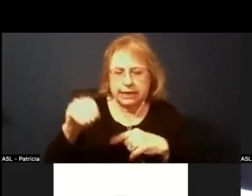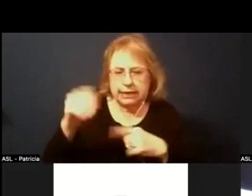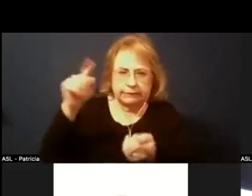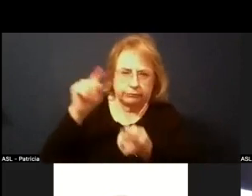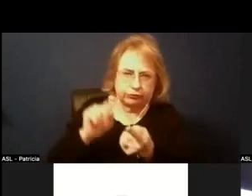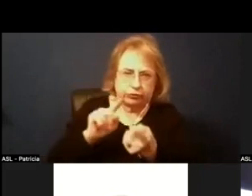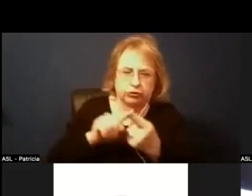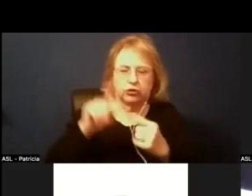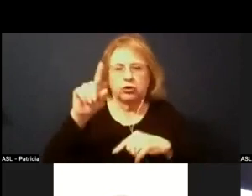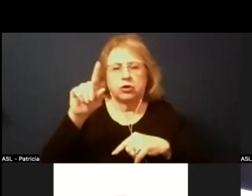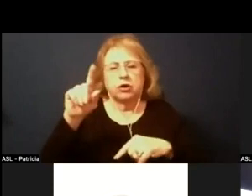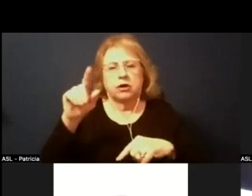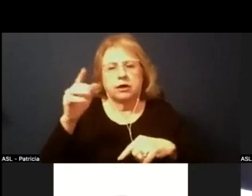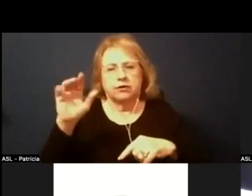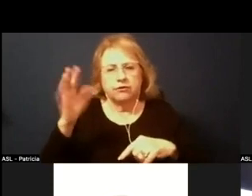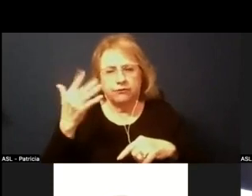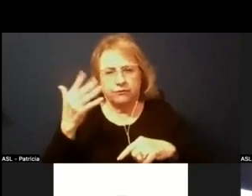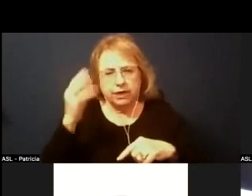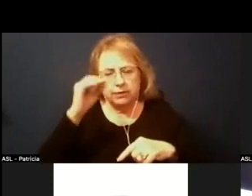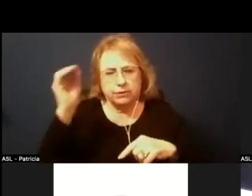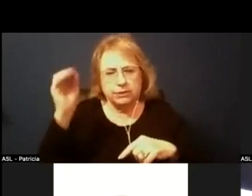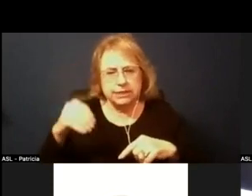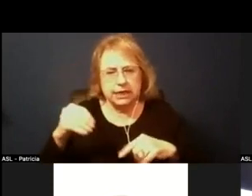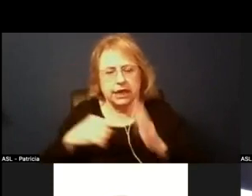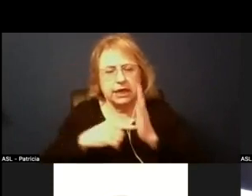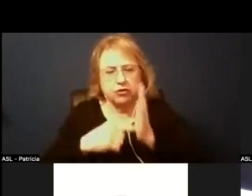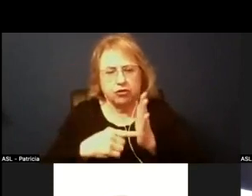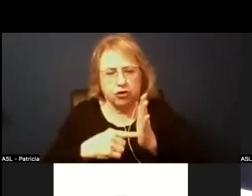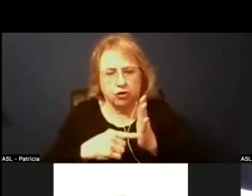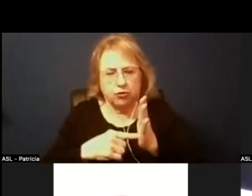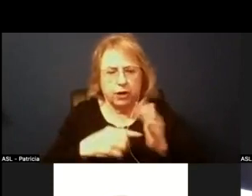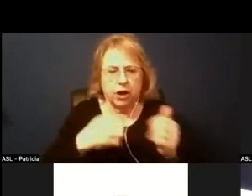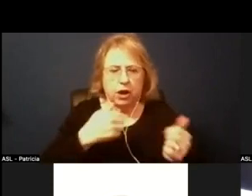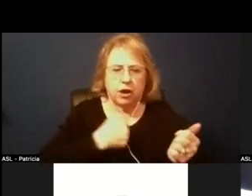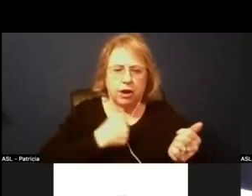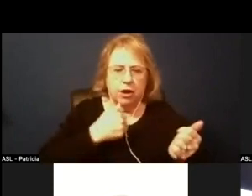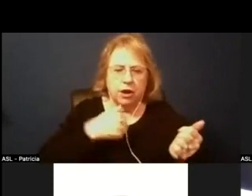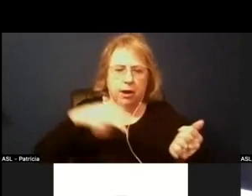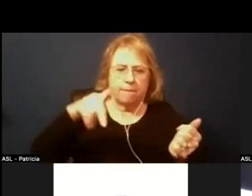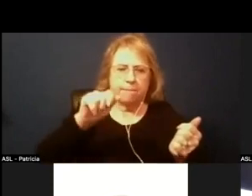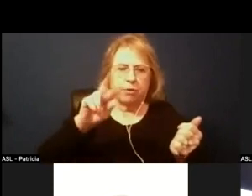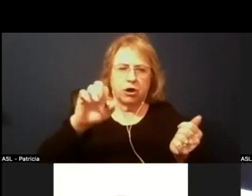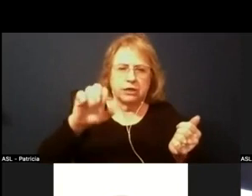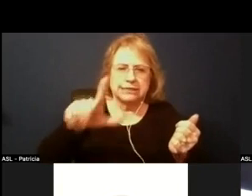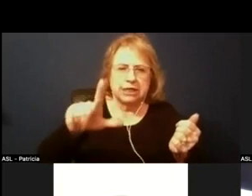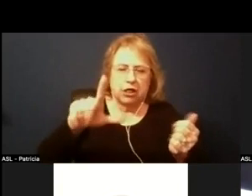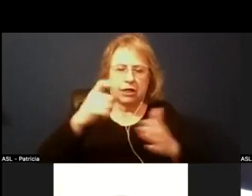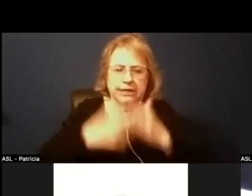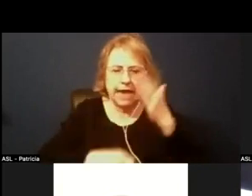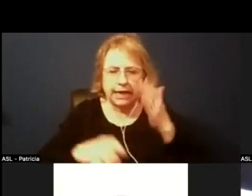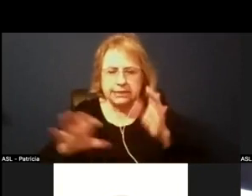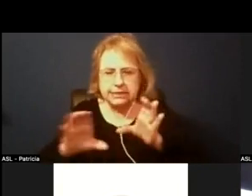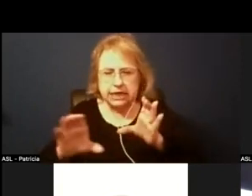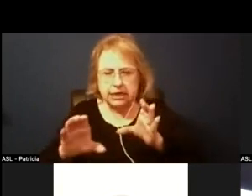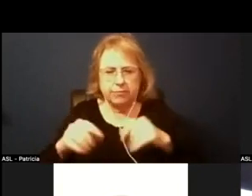shows what um what our personal tax uh did and so i i think that that would be really um enlightening